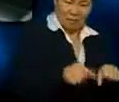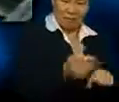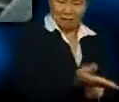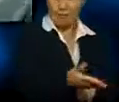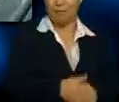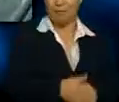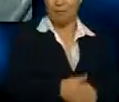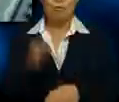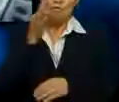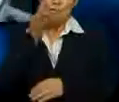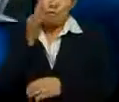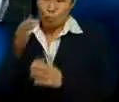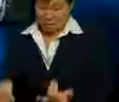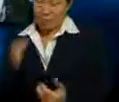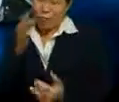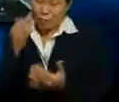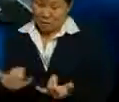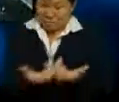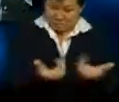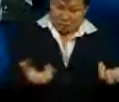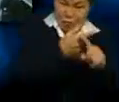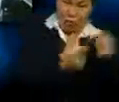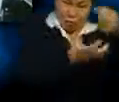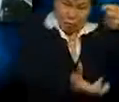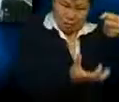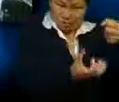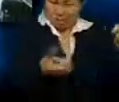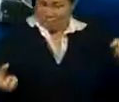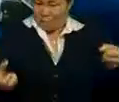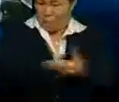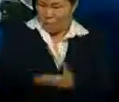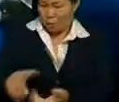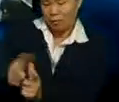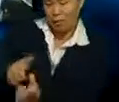The fruitlets that are now separated from the bunch will be brought to the digester.